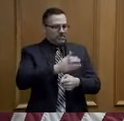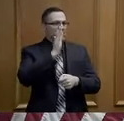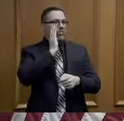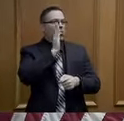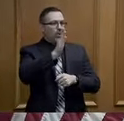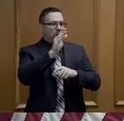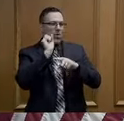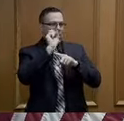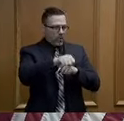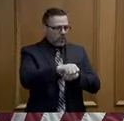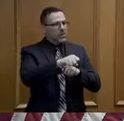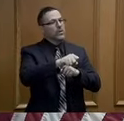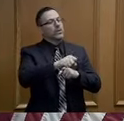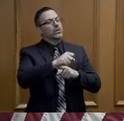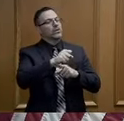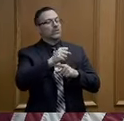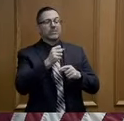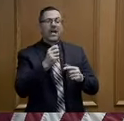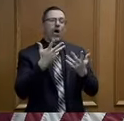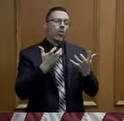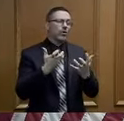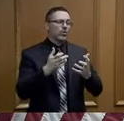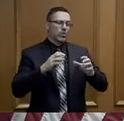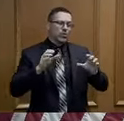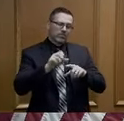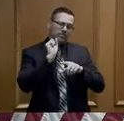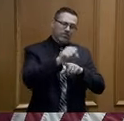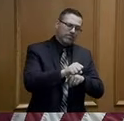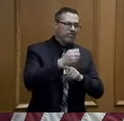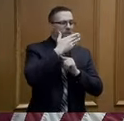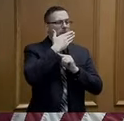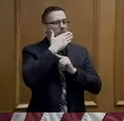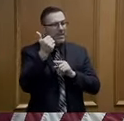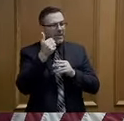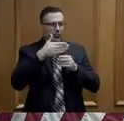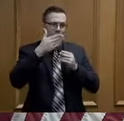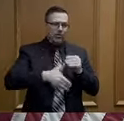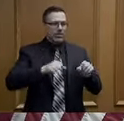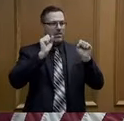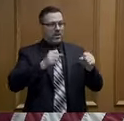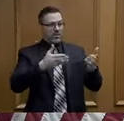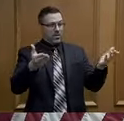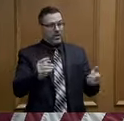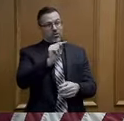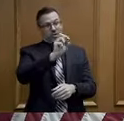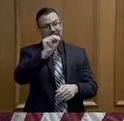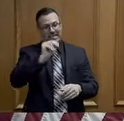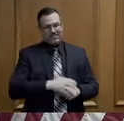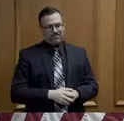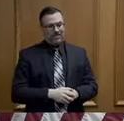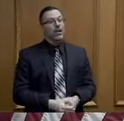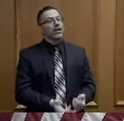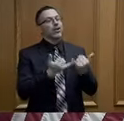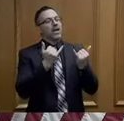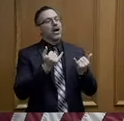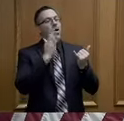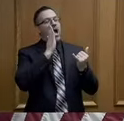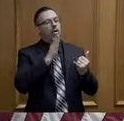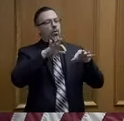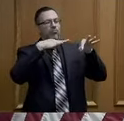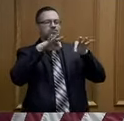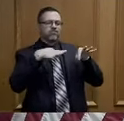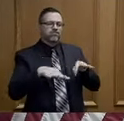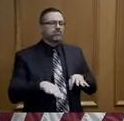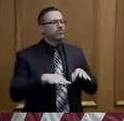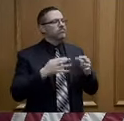with the with the best possible results that we can get here in Tennessee. So I want to give you some updates, some